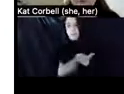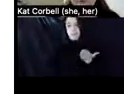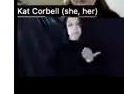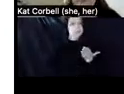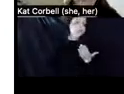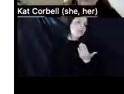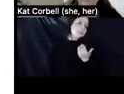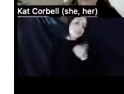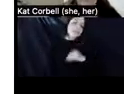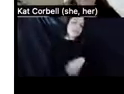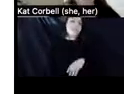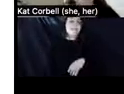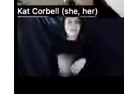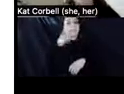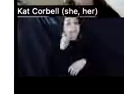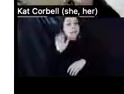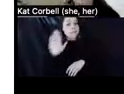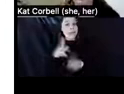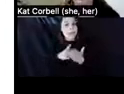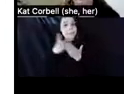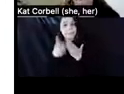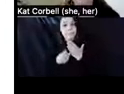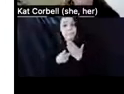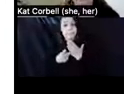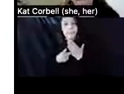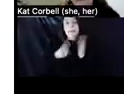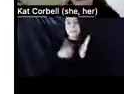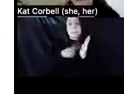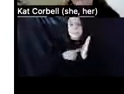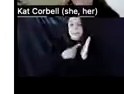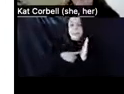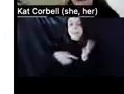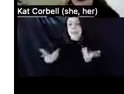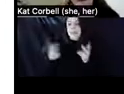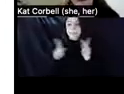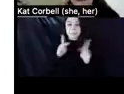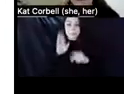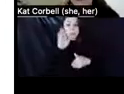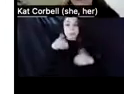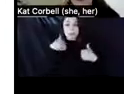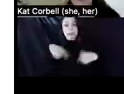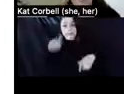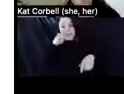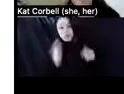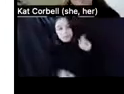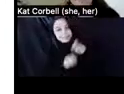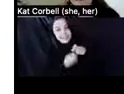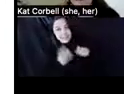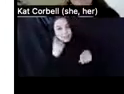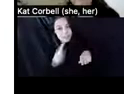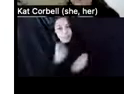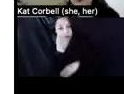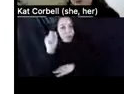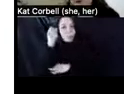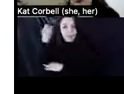their program. Sometimes the tenants are retaliated against for organizing. Tenants are